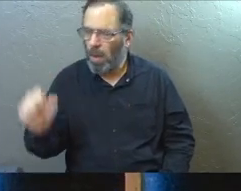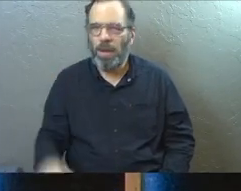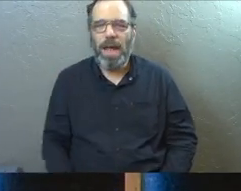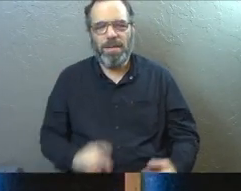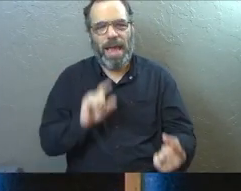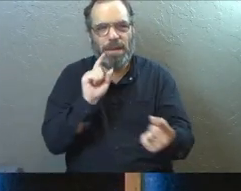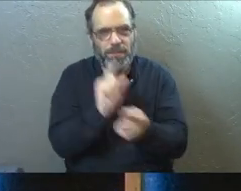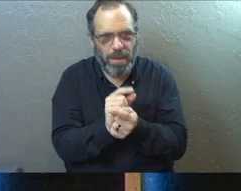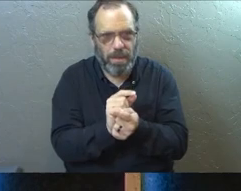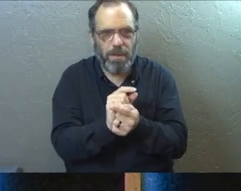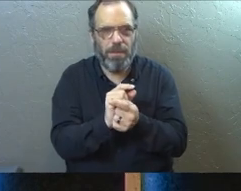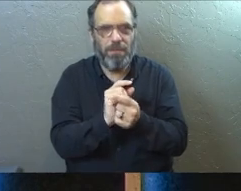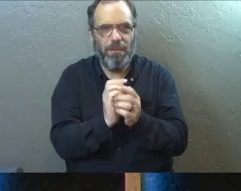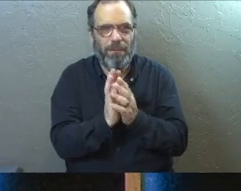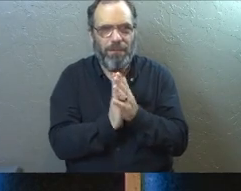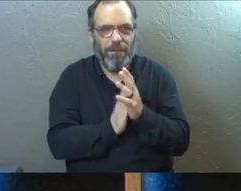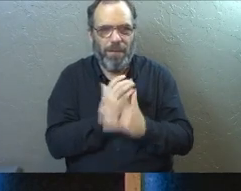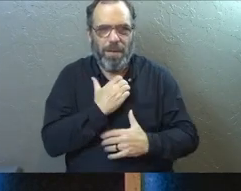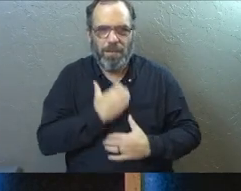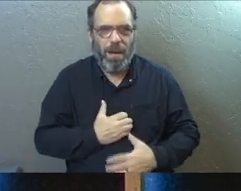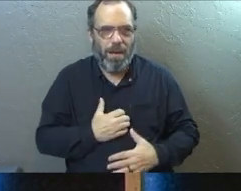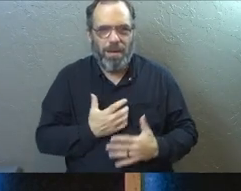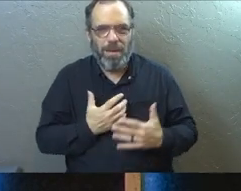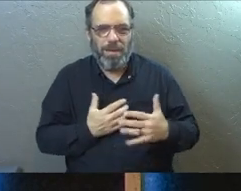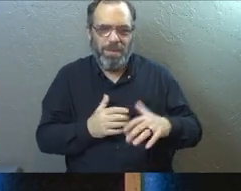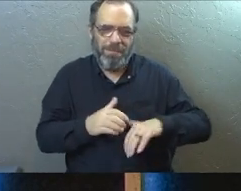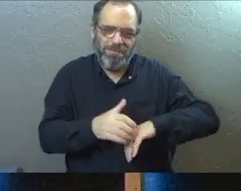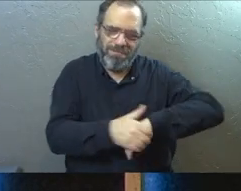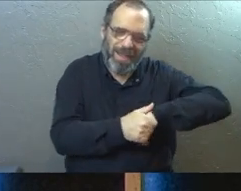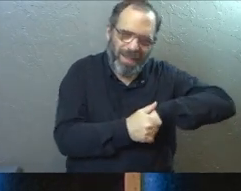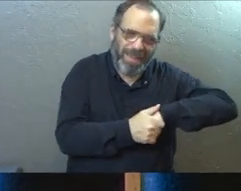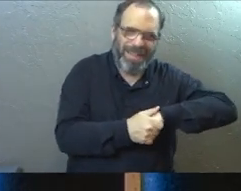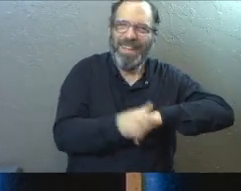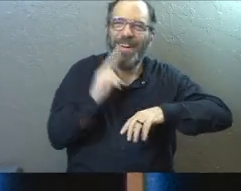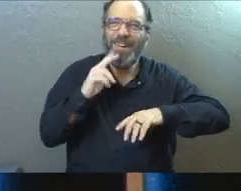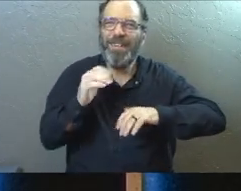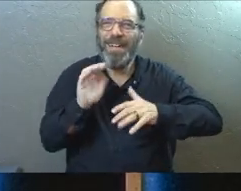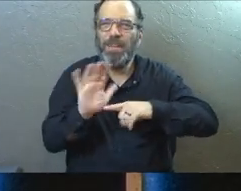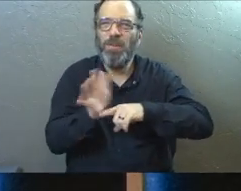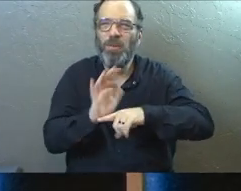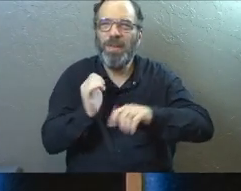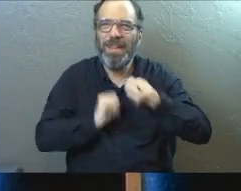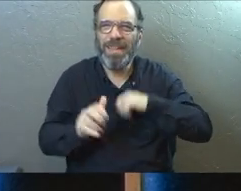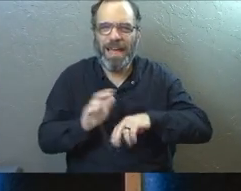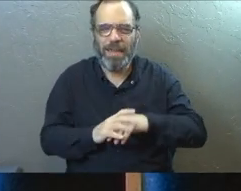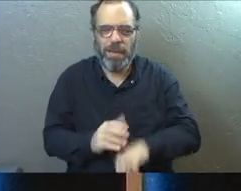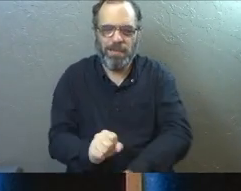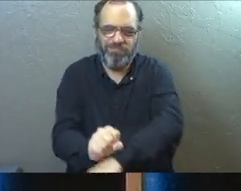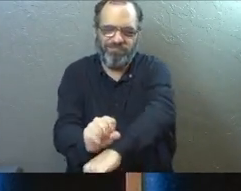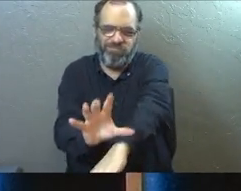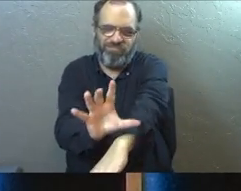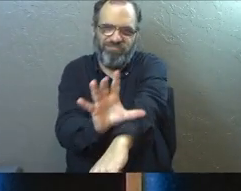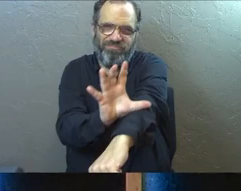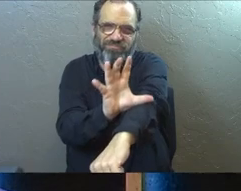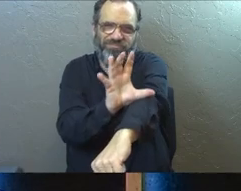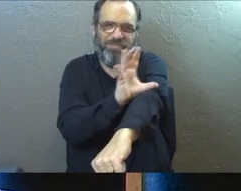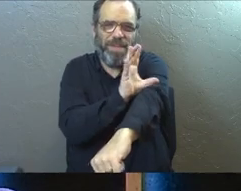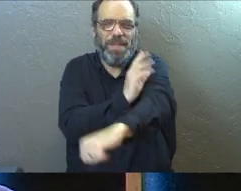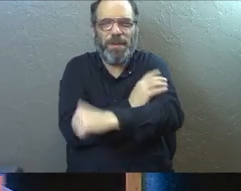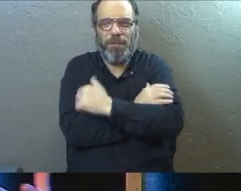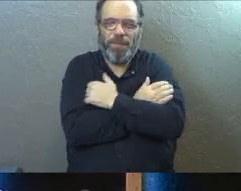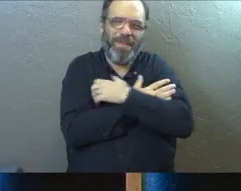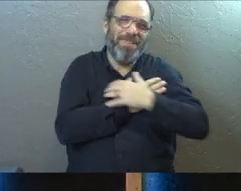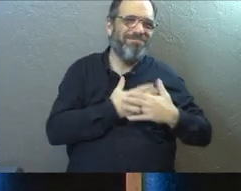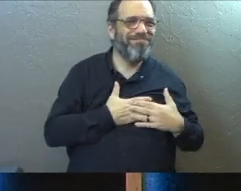there's so much passion in the spark and the way they like start to hold hands in the theater, you know, and like they have goosebumps and it's all of this beautiful